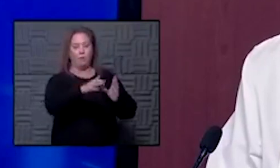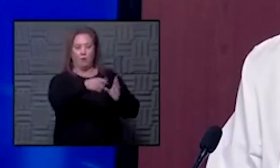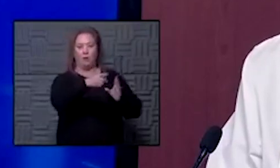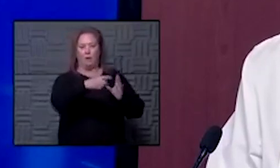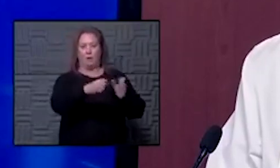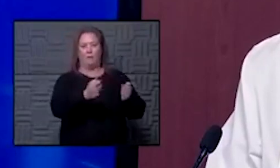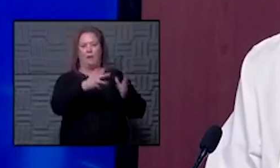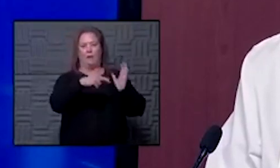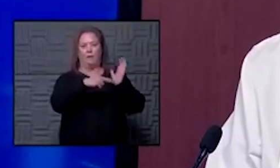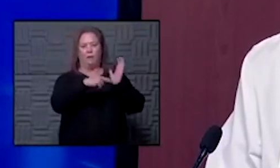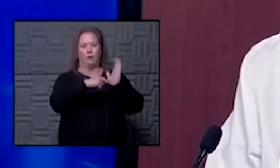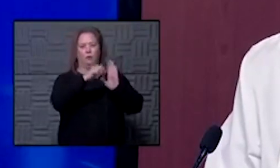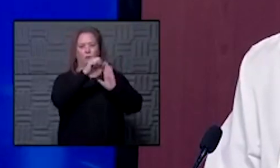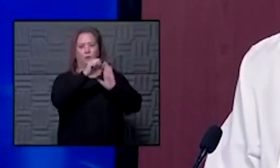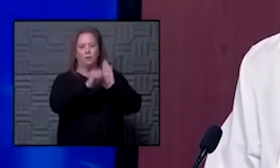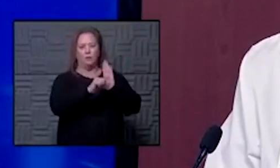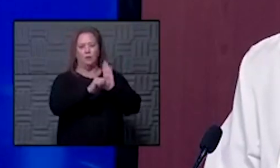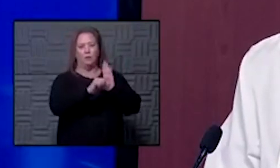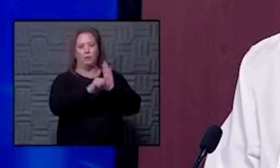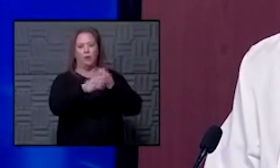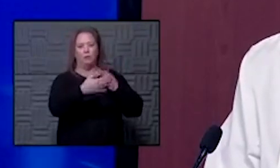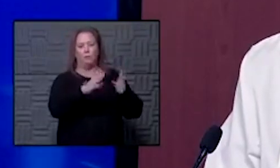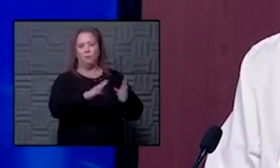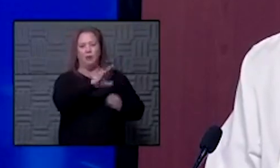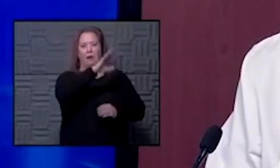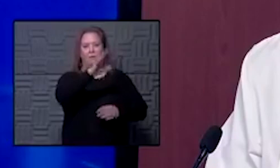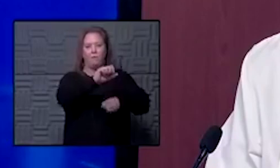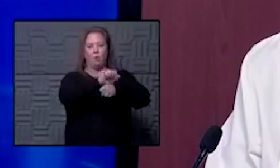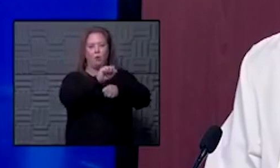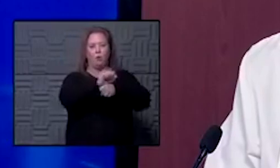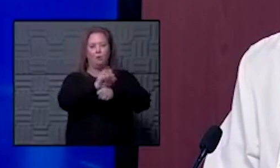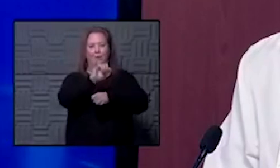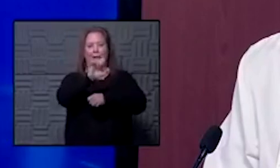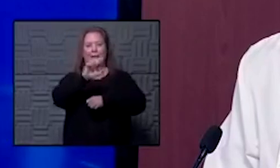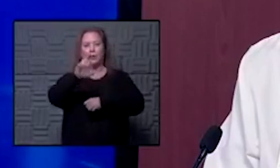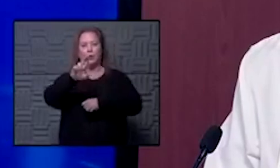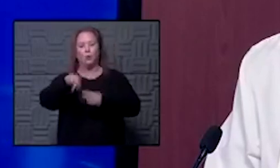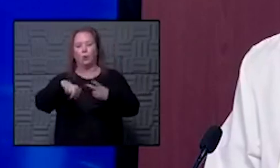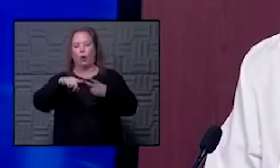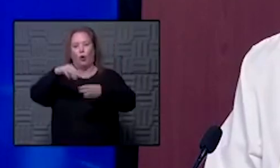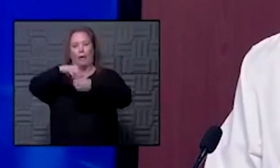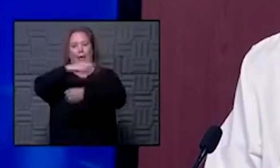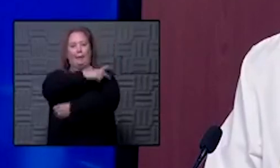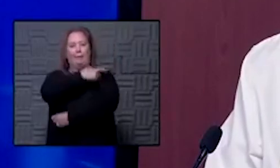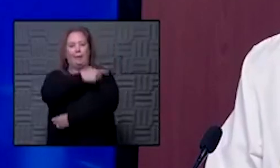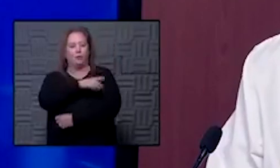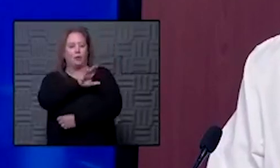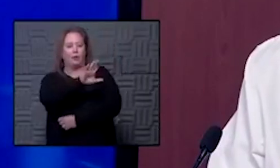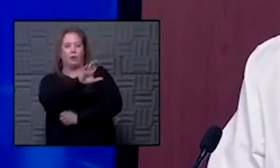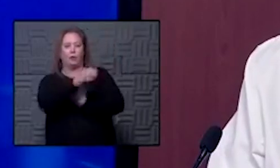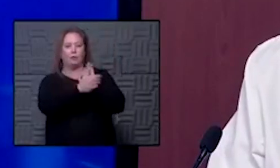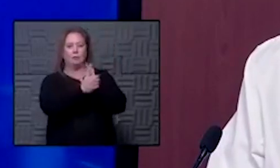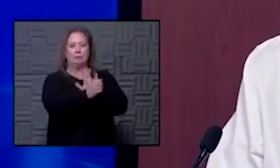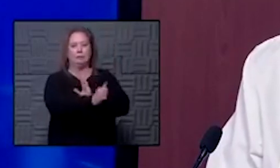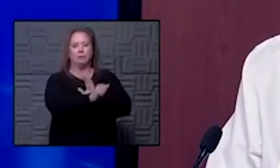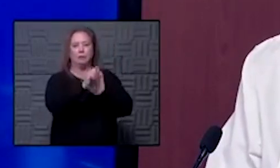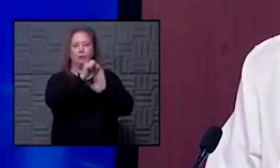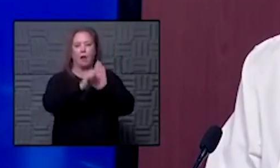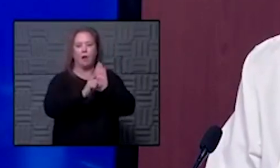them have never provided icu care or have never worked on a floor on the inpatient unit they've got a specific set of skills